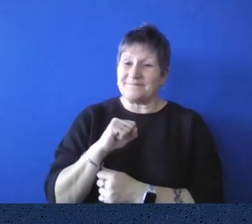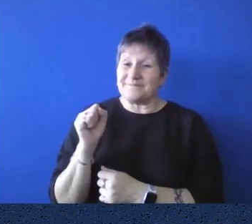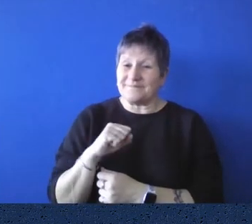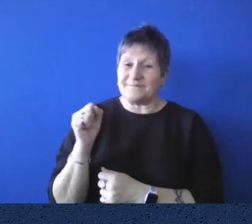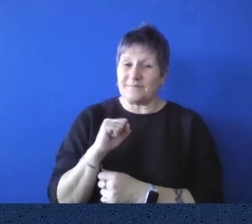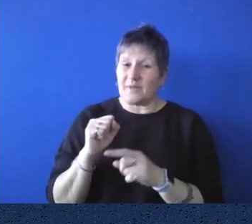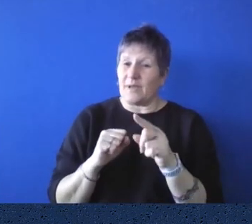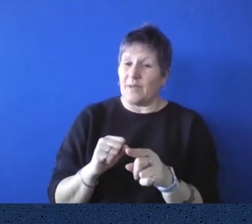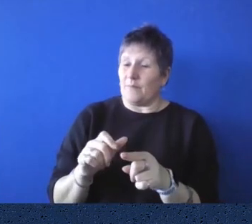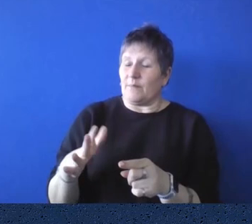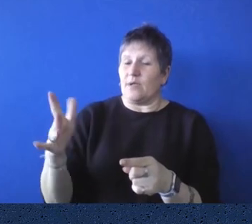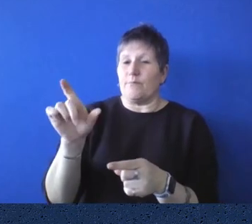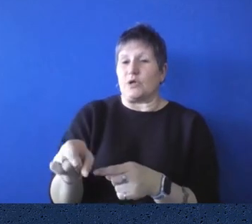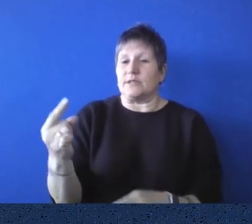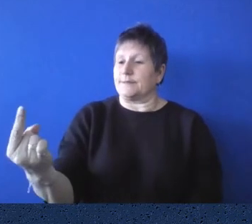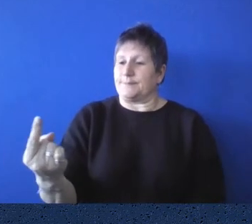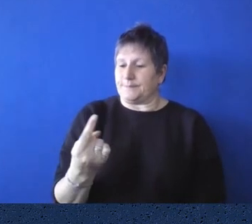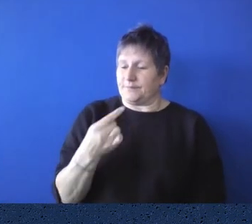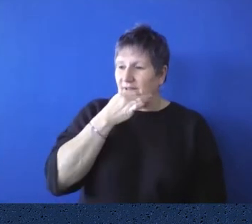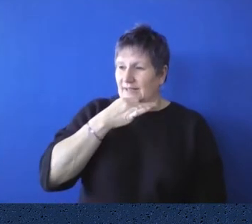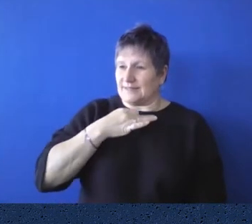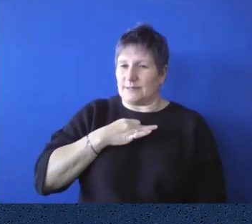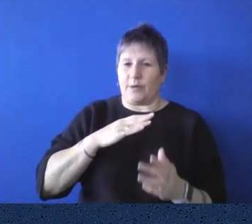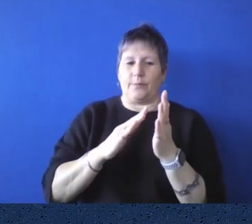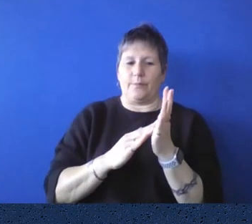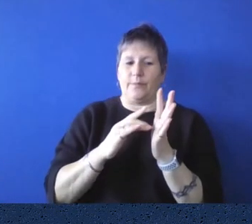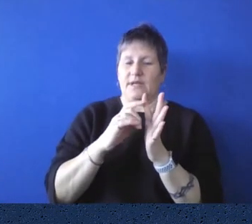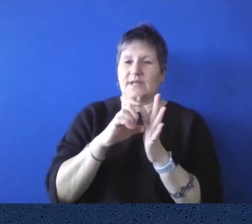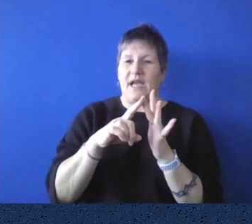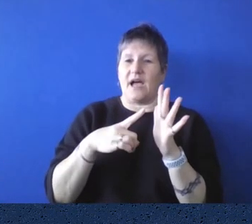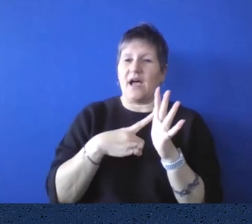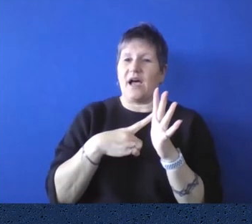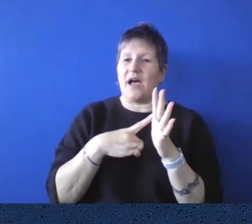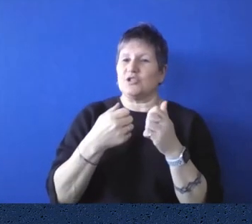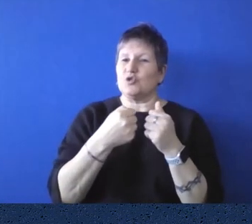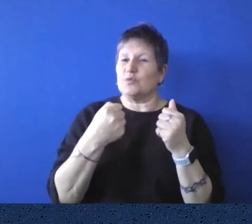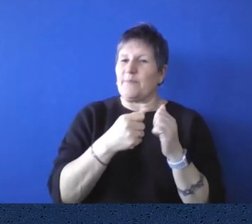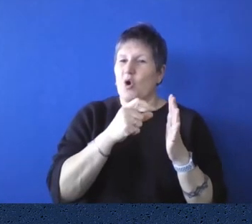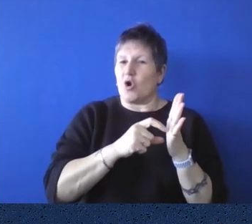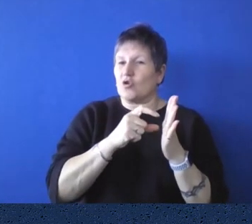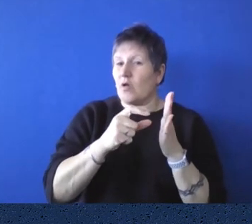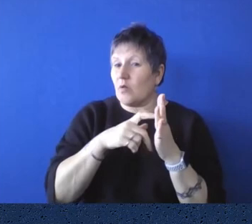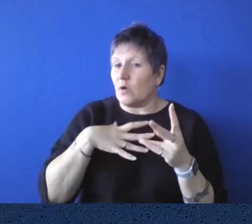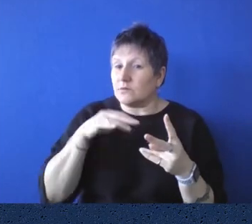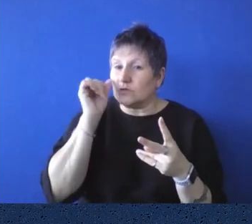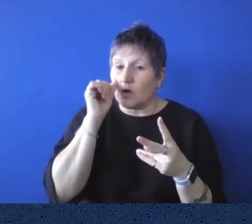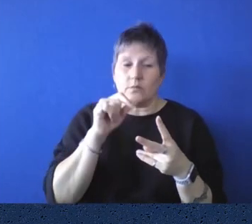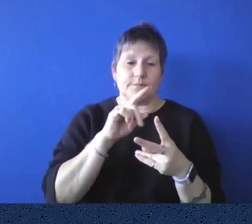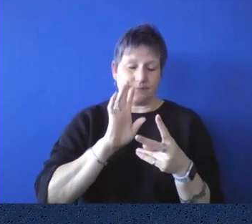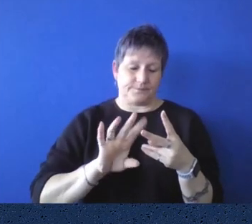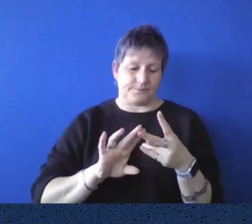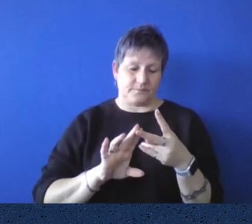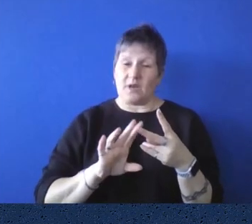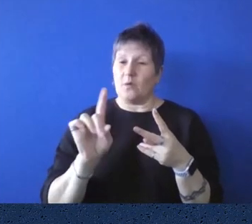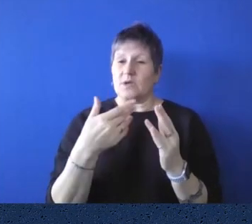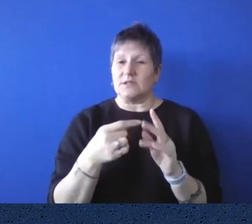request about, um, the media newspaper articles in particular, uh, they may want to see which stories have been written